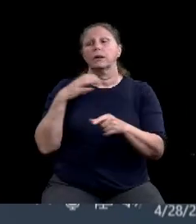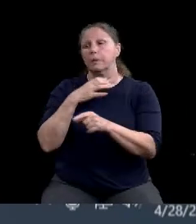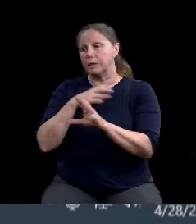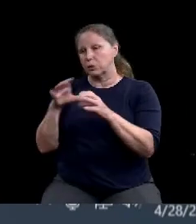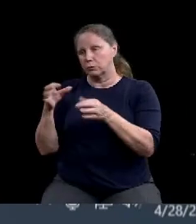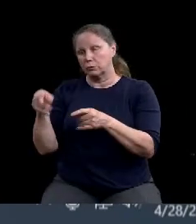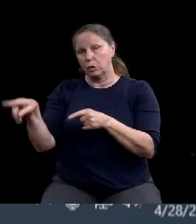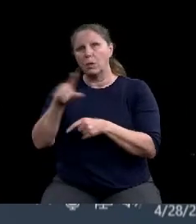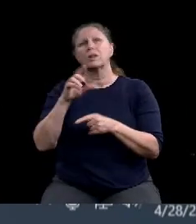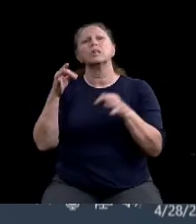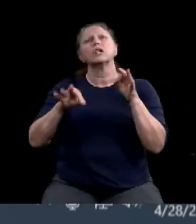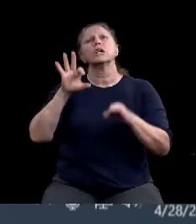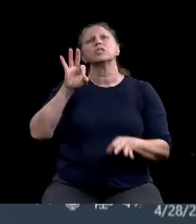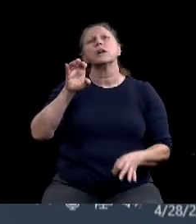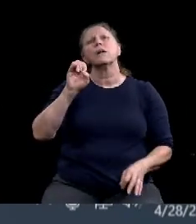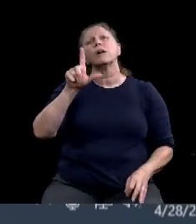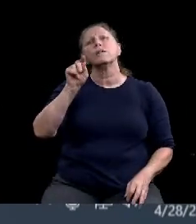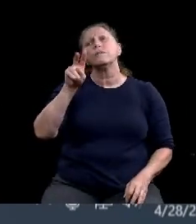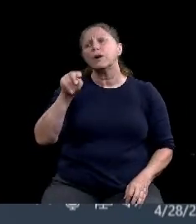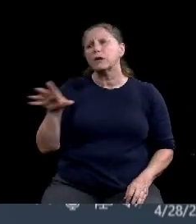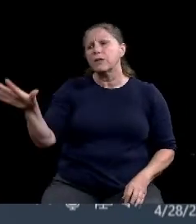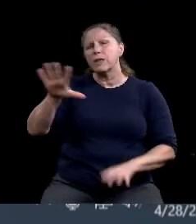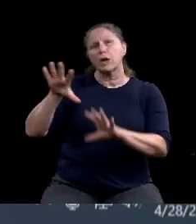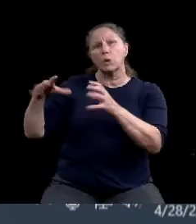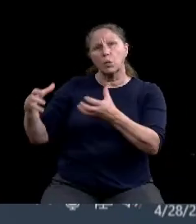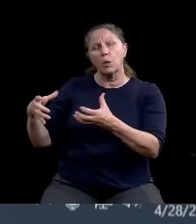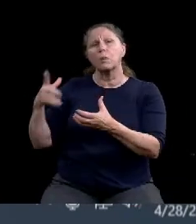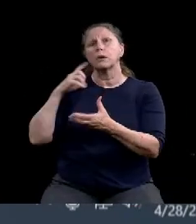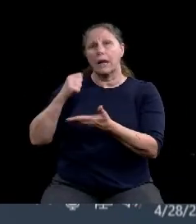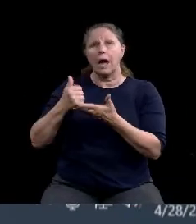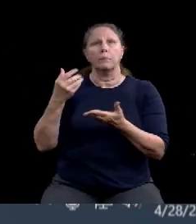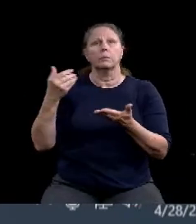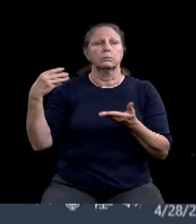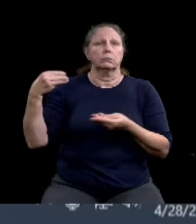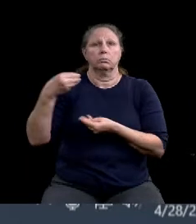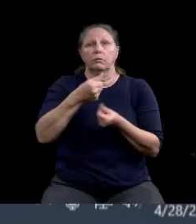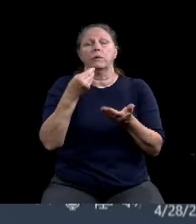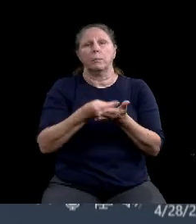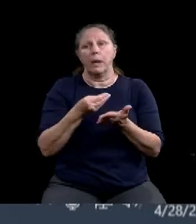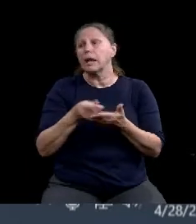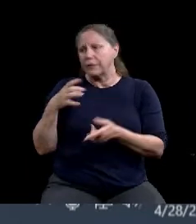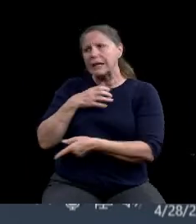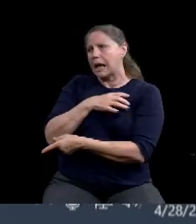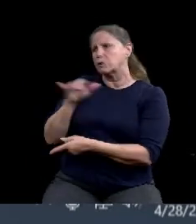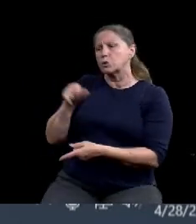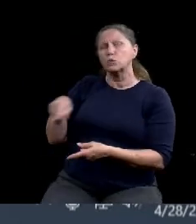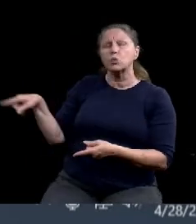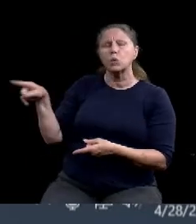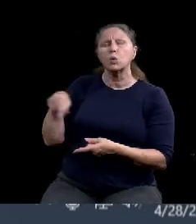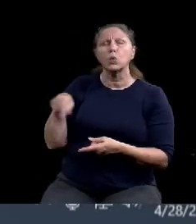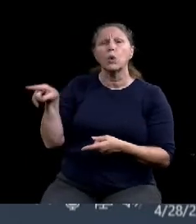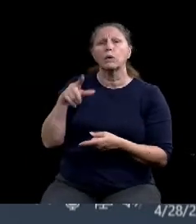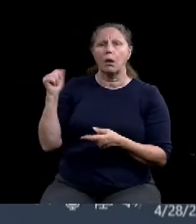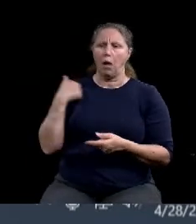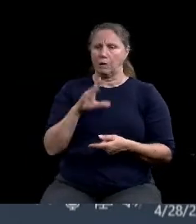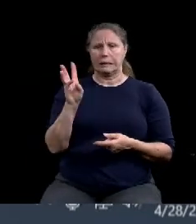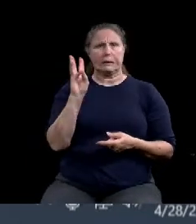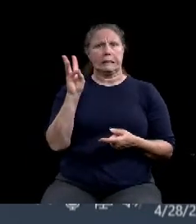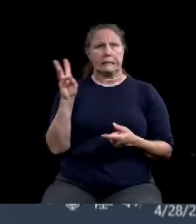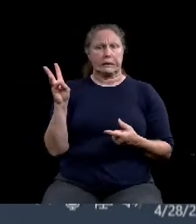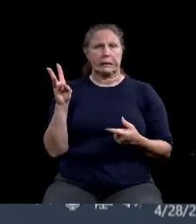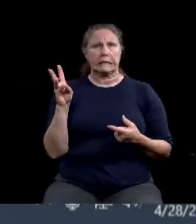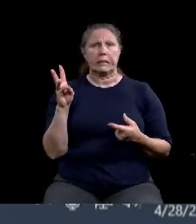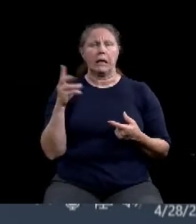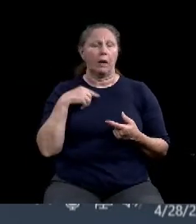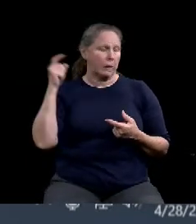helping fund this deal. And really the council members. think all six of us had kind of in the back of our minds knew that we needed something like this and